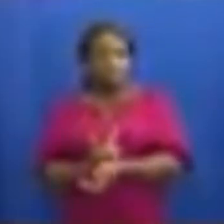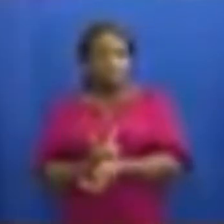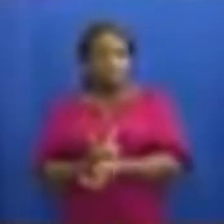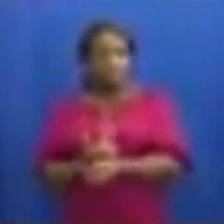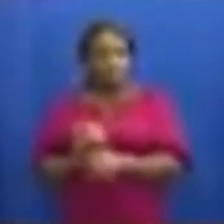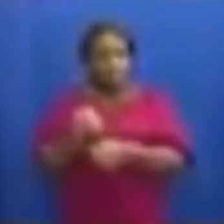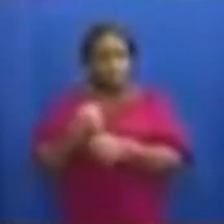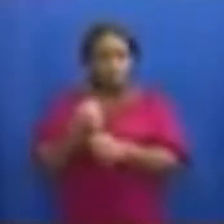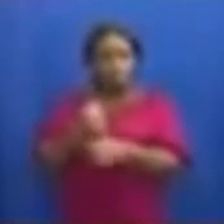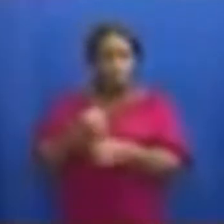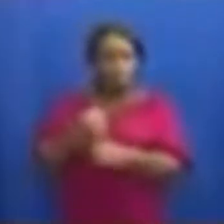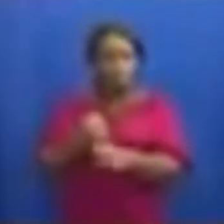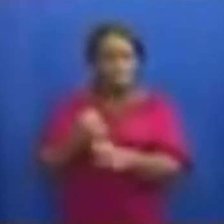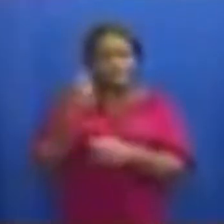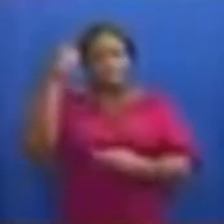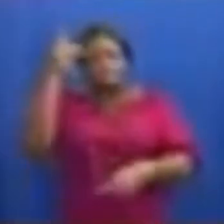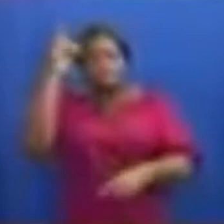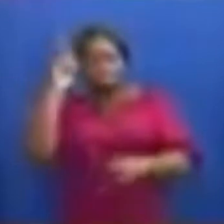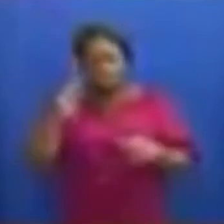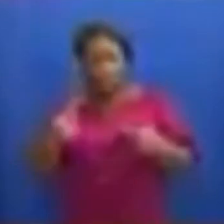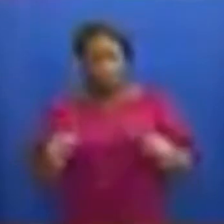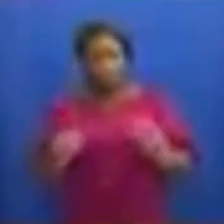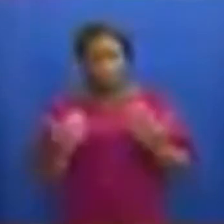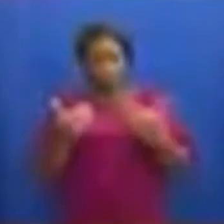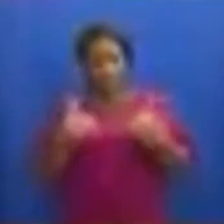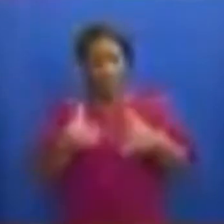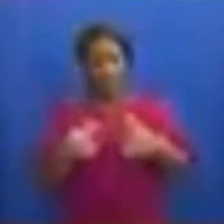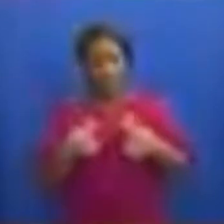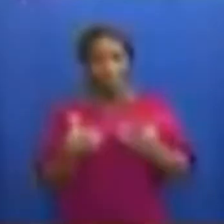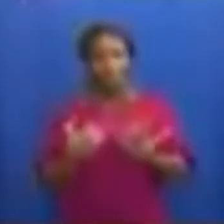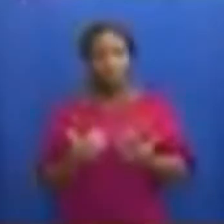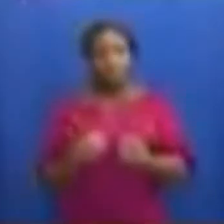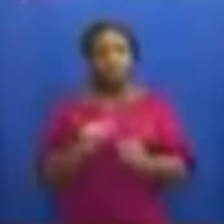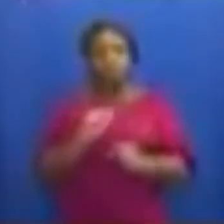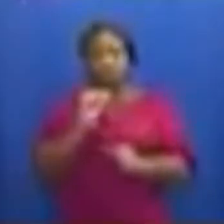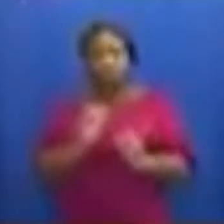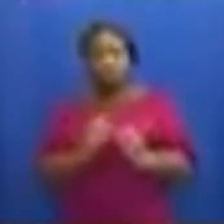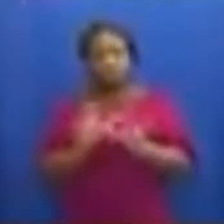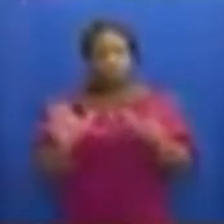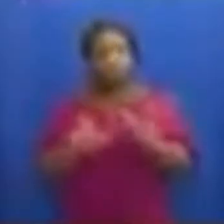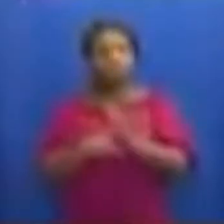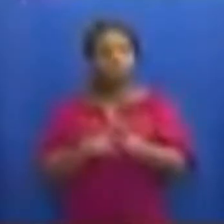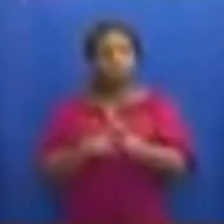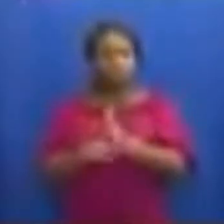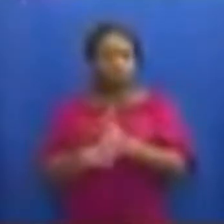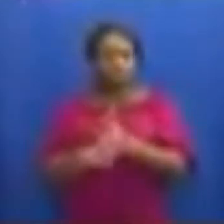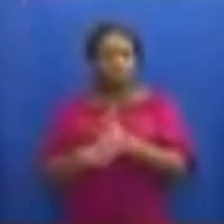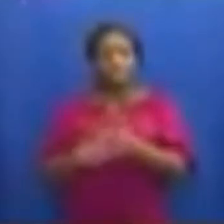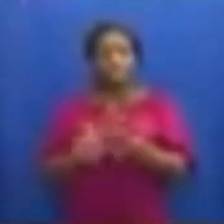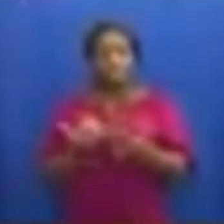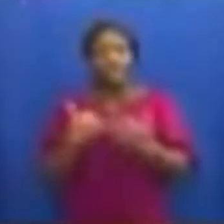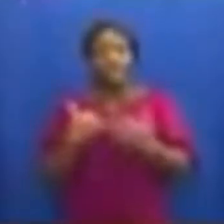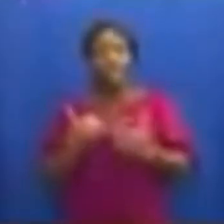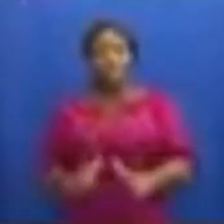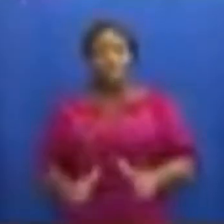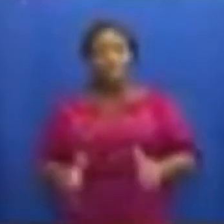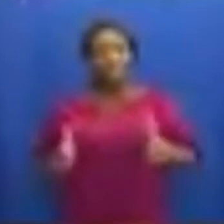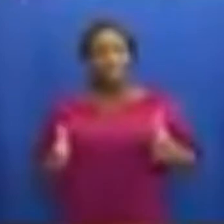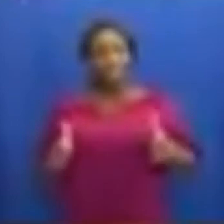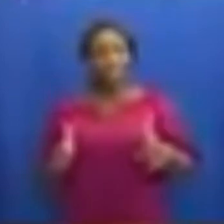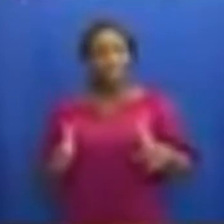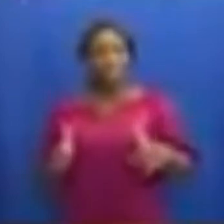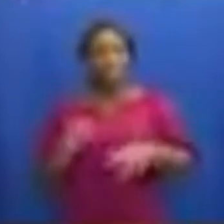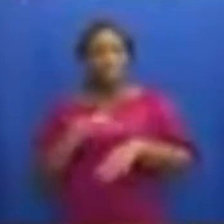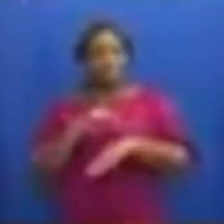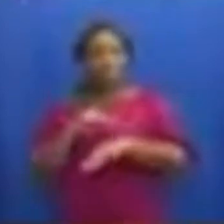institute measures to try to limit and contain the spread of the virus and return lives to normalcy.